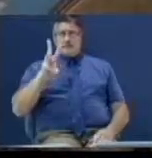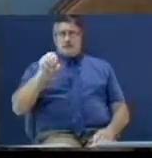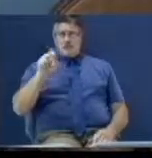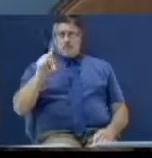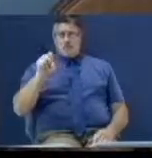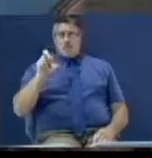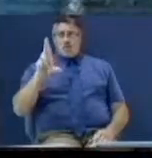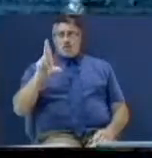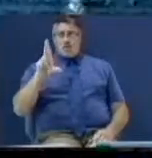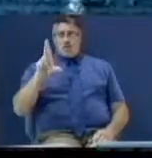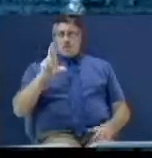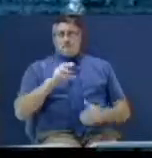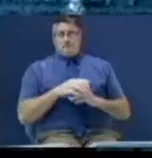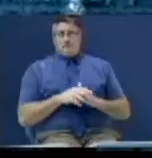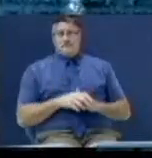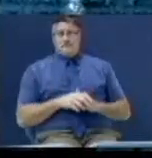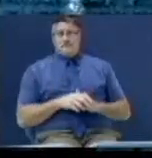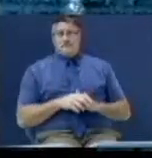Look what it says.